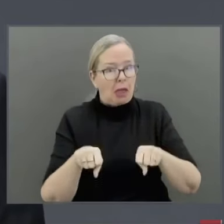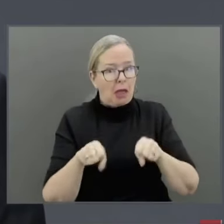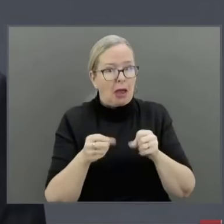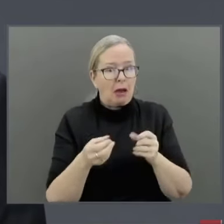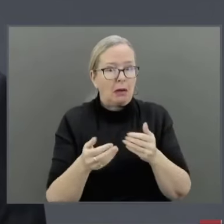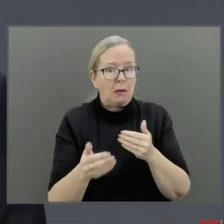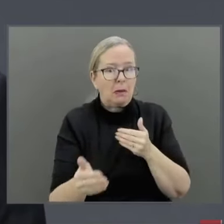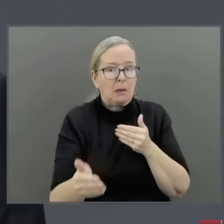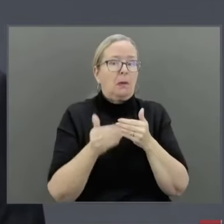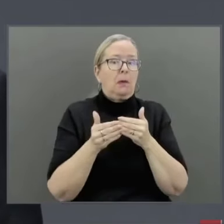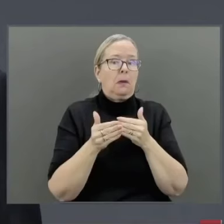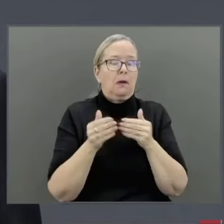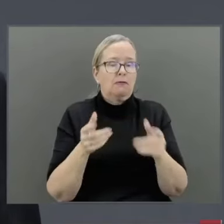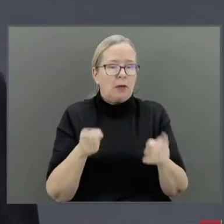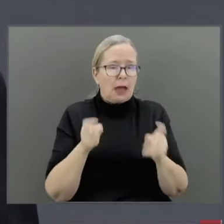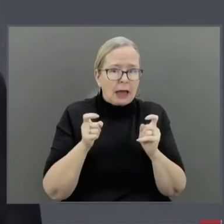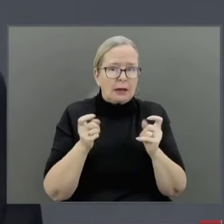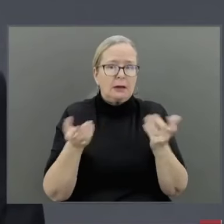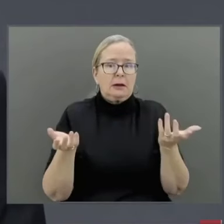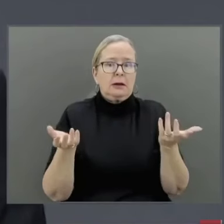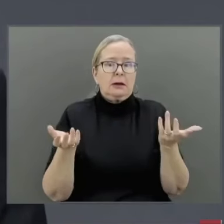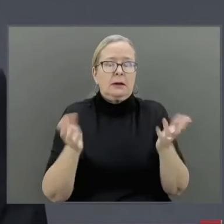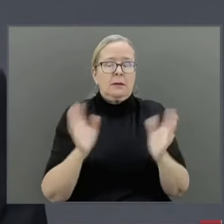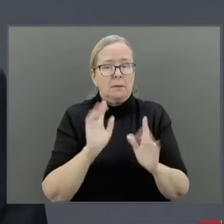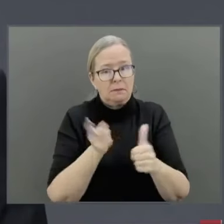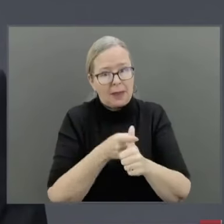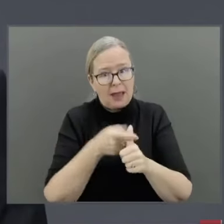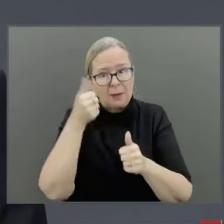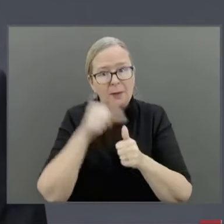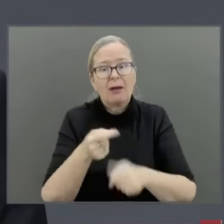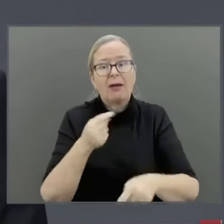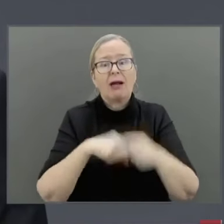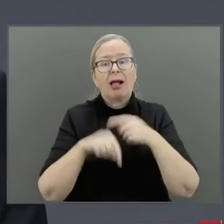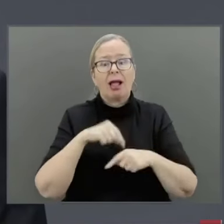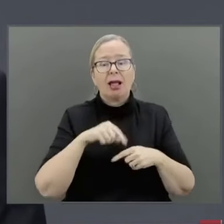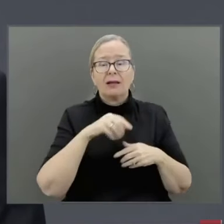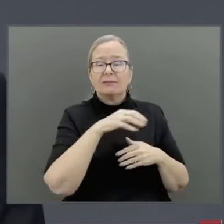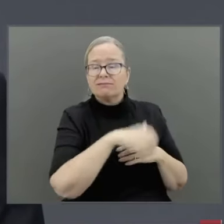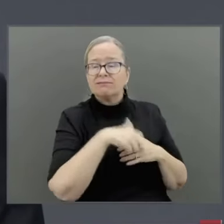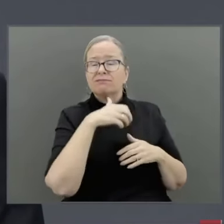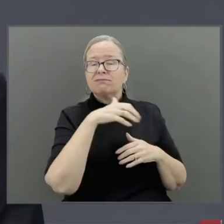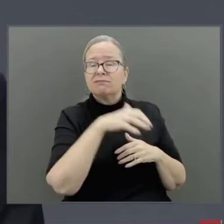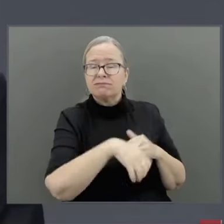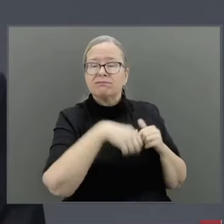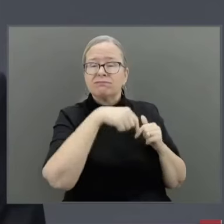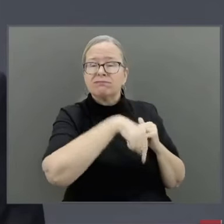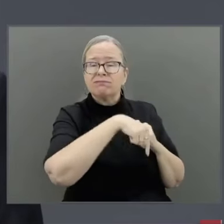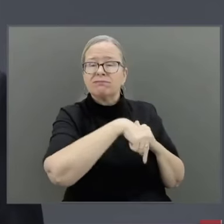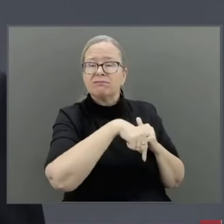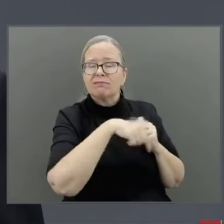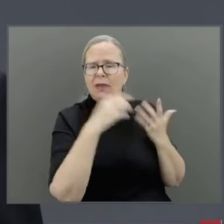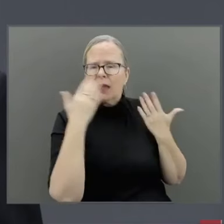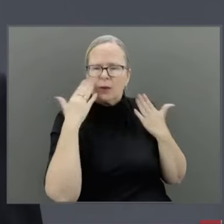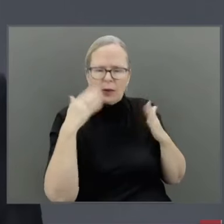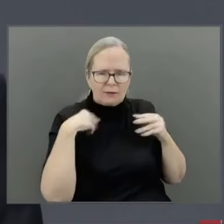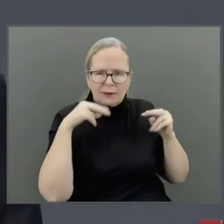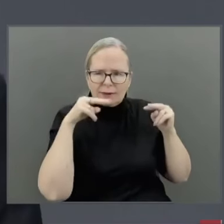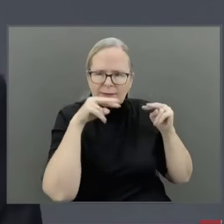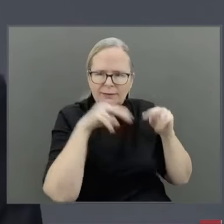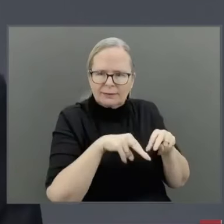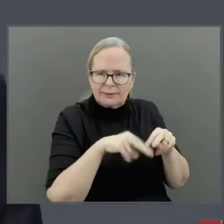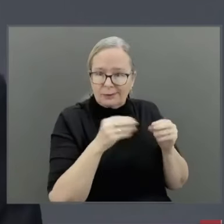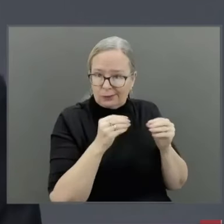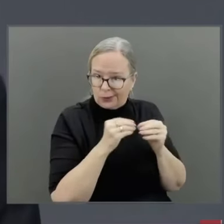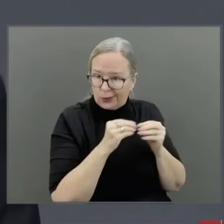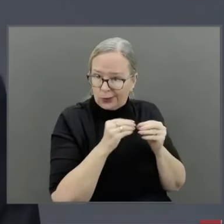and you're opening things up, there's always a probability that you're going to find things unexpected so as we move forward and we